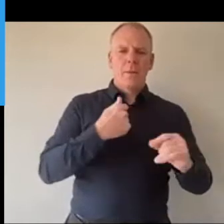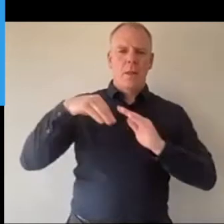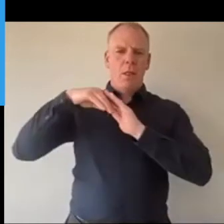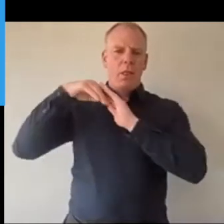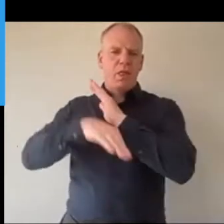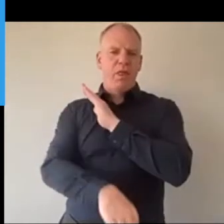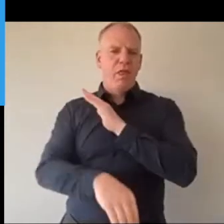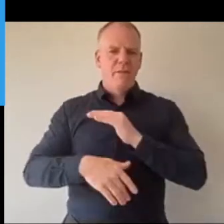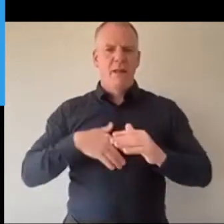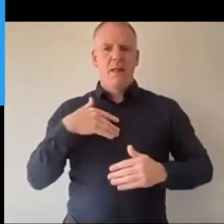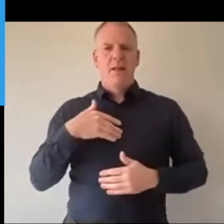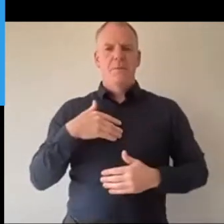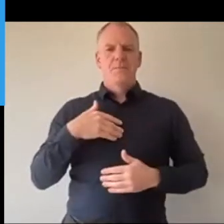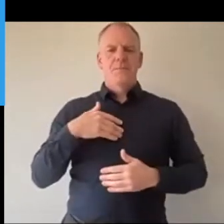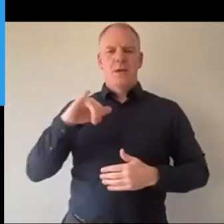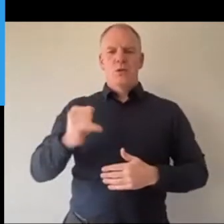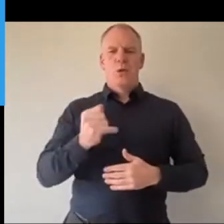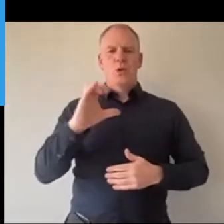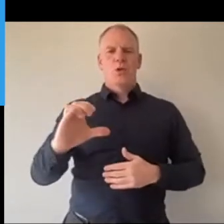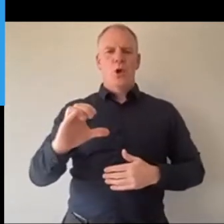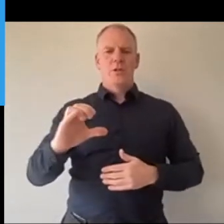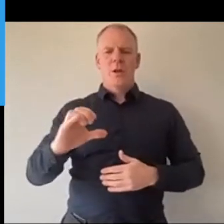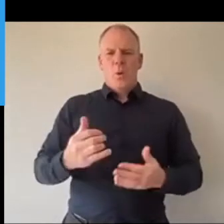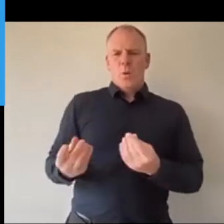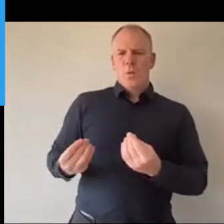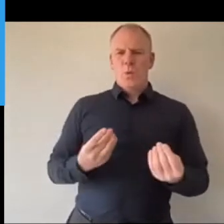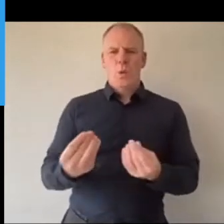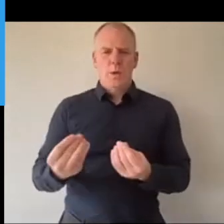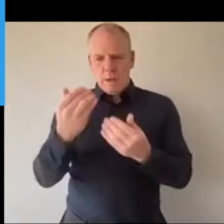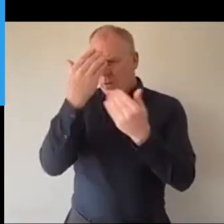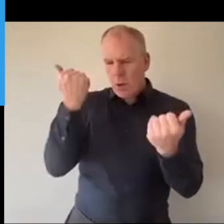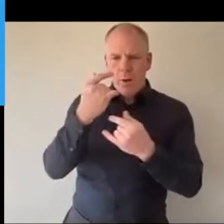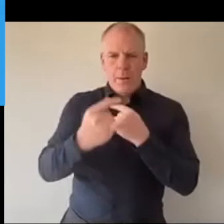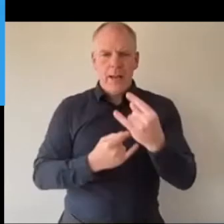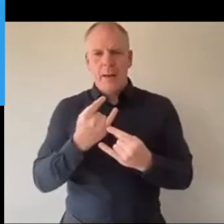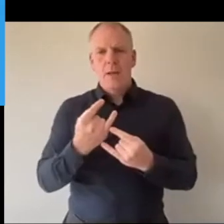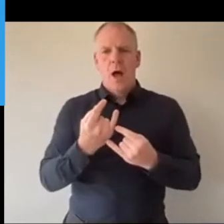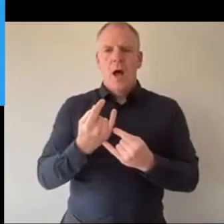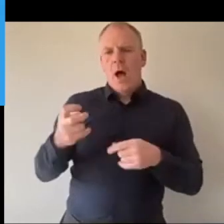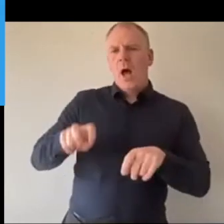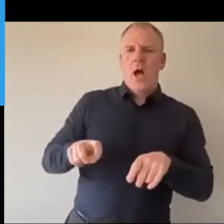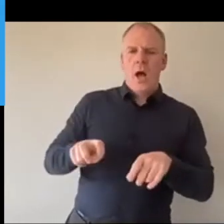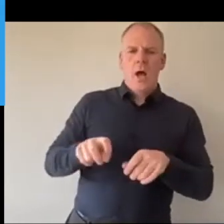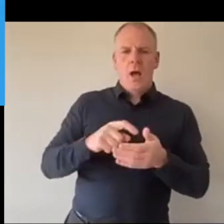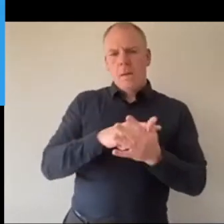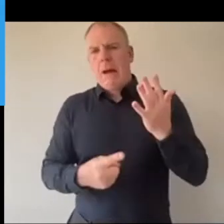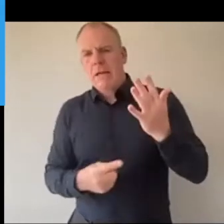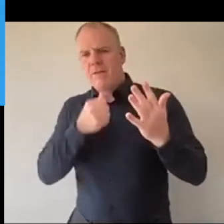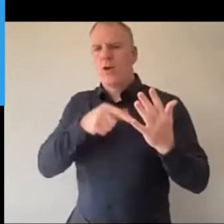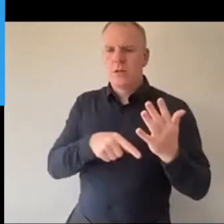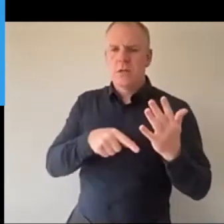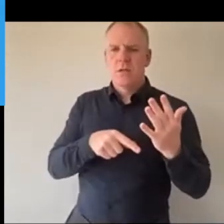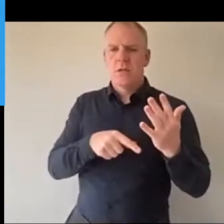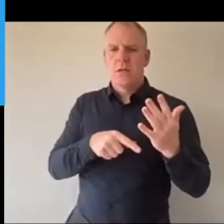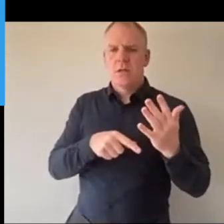OK, I'll sit down, I'll do a bit of math now, just in case, you know. That was probably a good thing to learn during lockdown, just to kind of say, for myself,